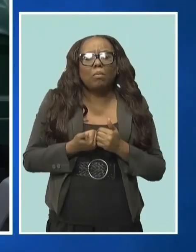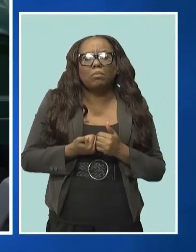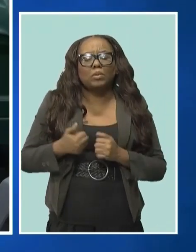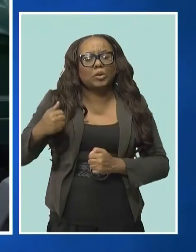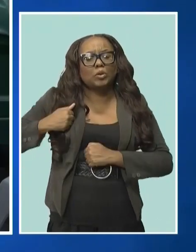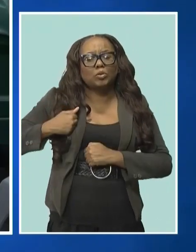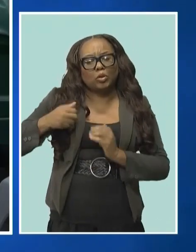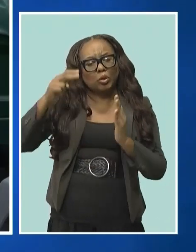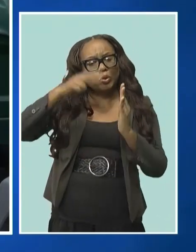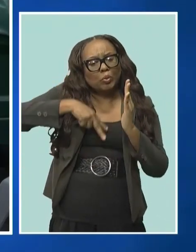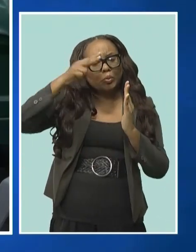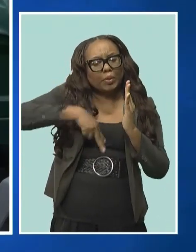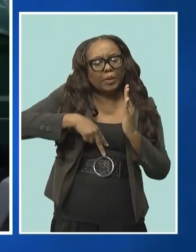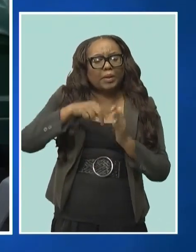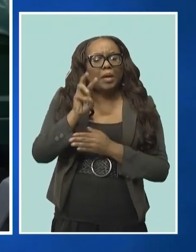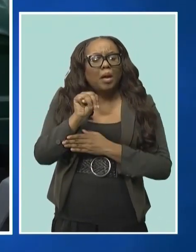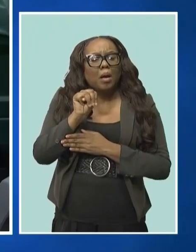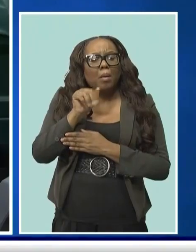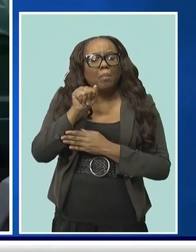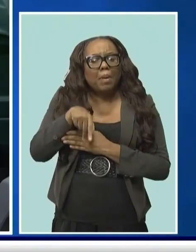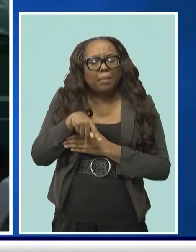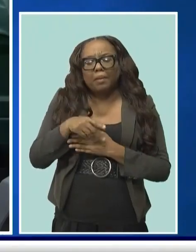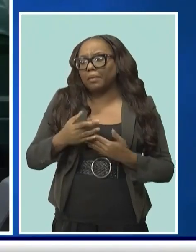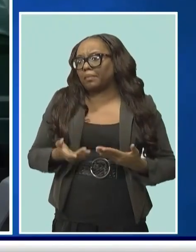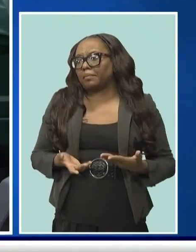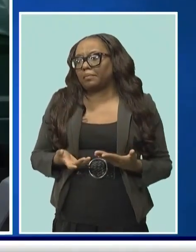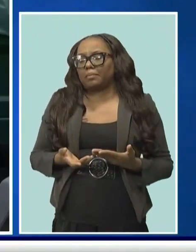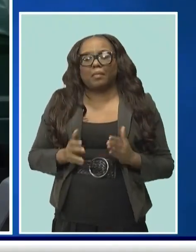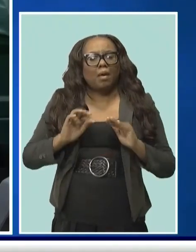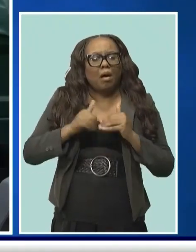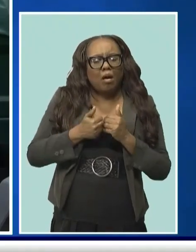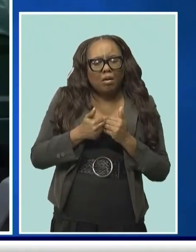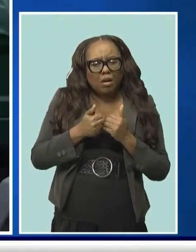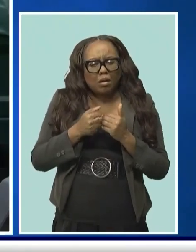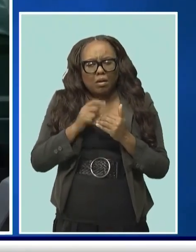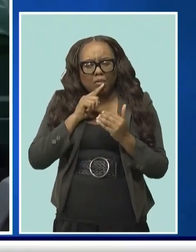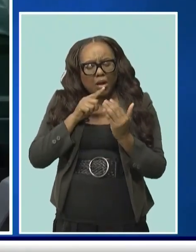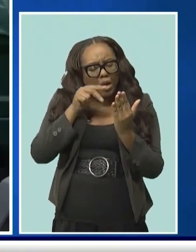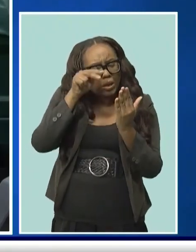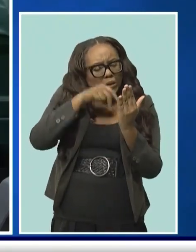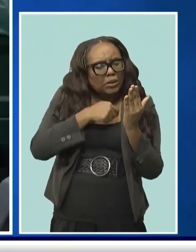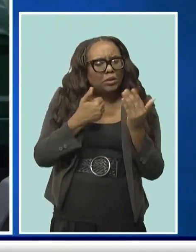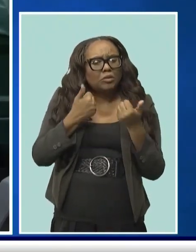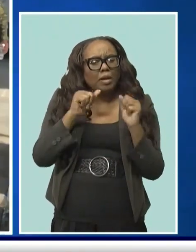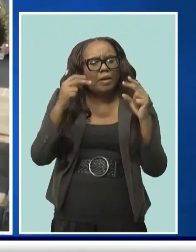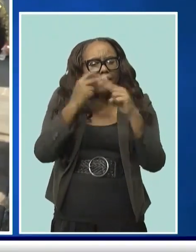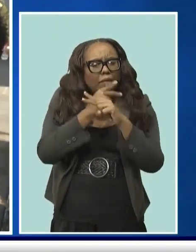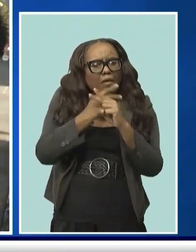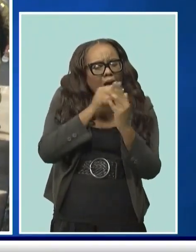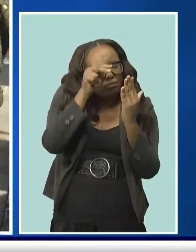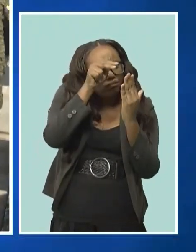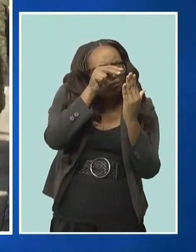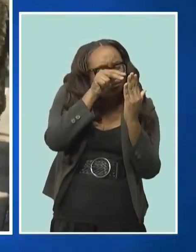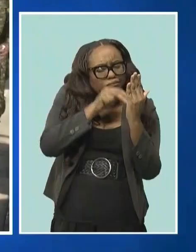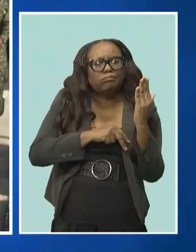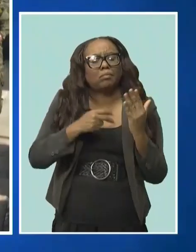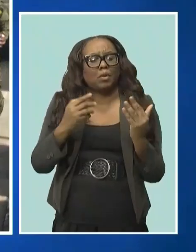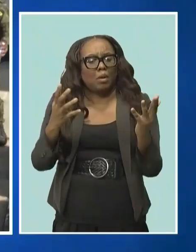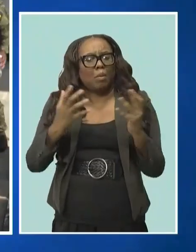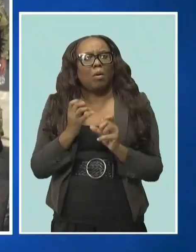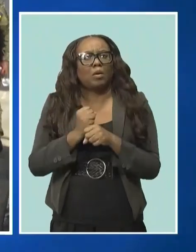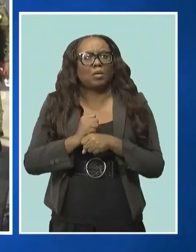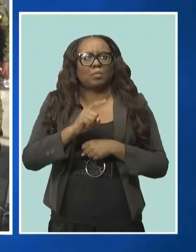that the commando ethos actually seeks for those persons to have